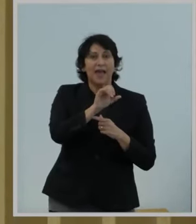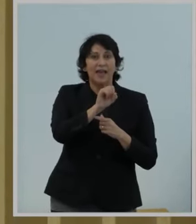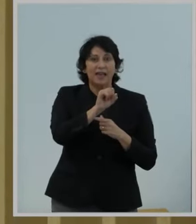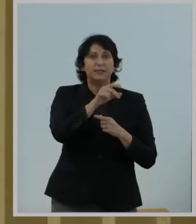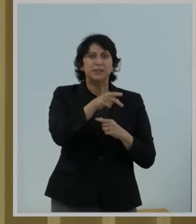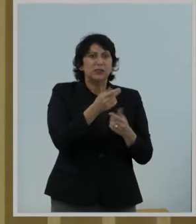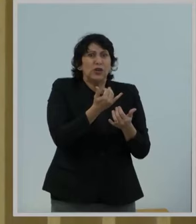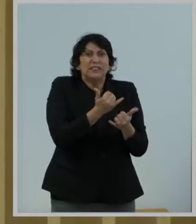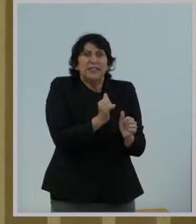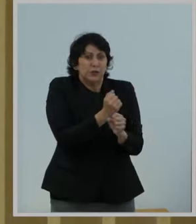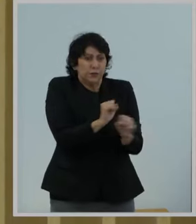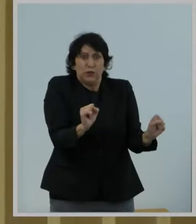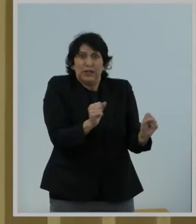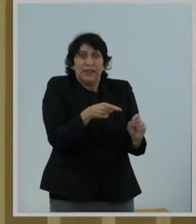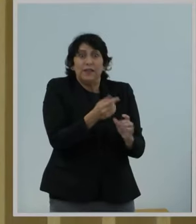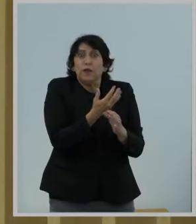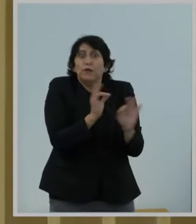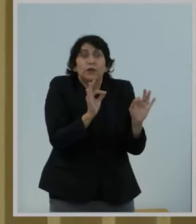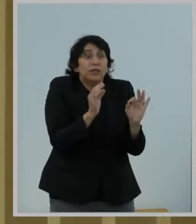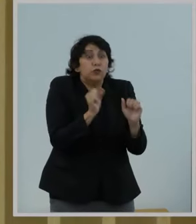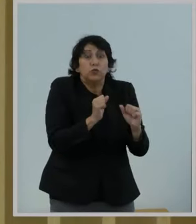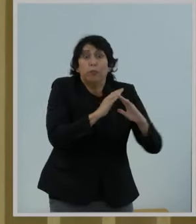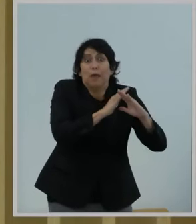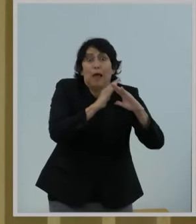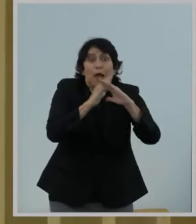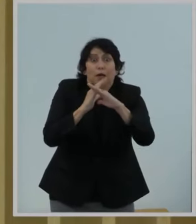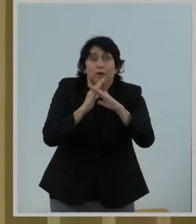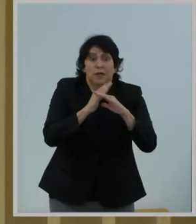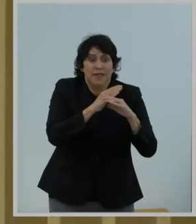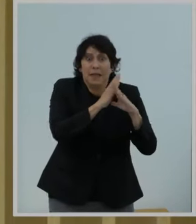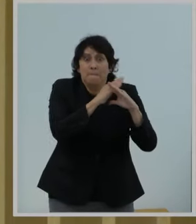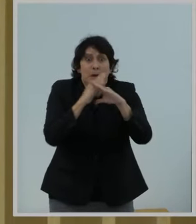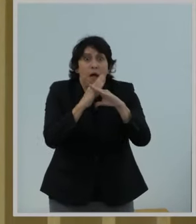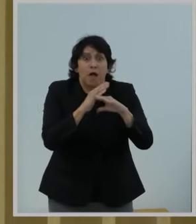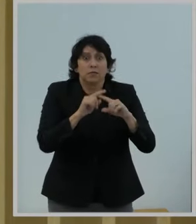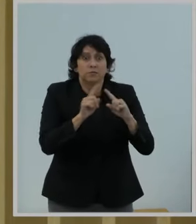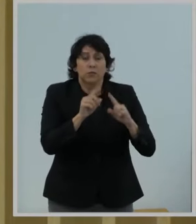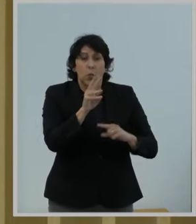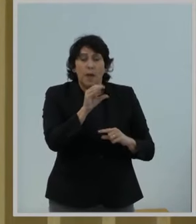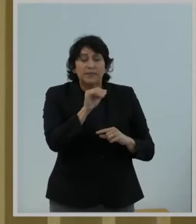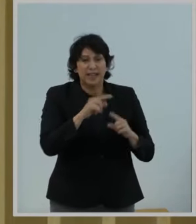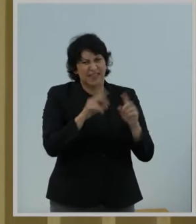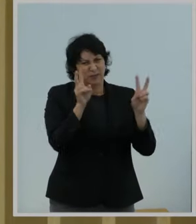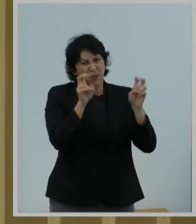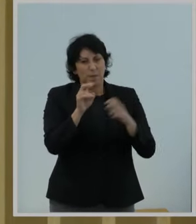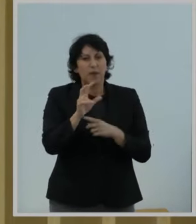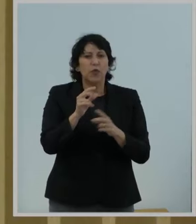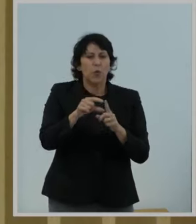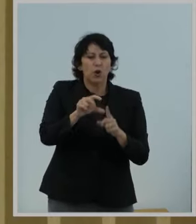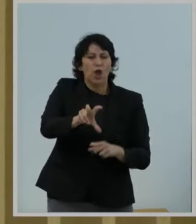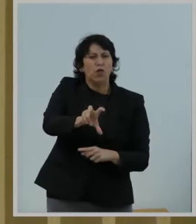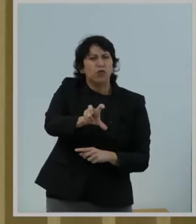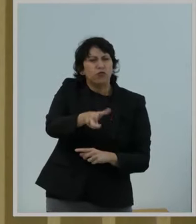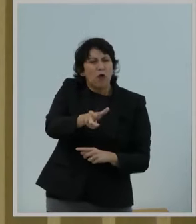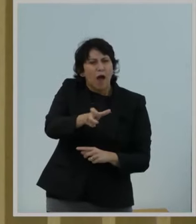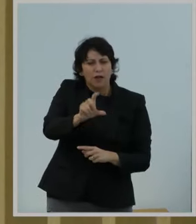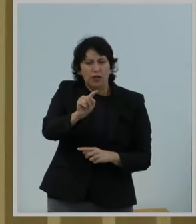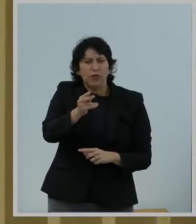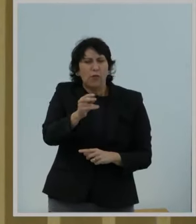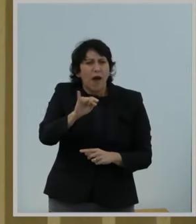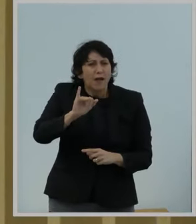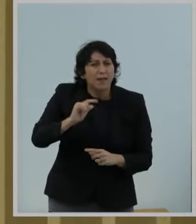free to engage in, quote, blocking websites, unquote. The, quote, throttling of certain applications